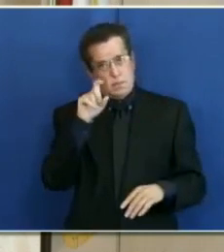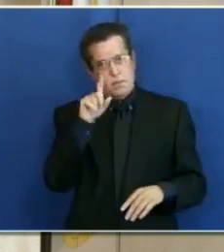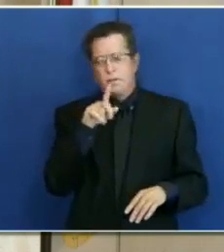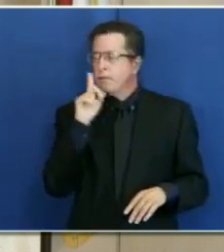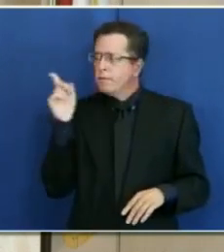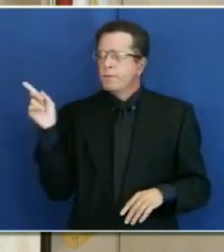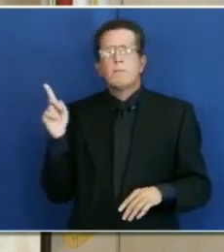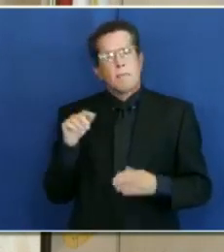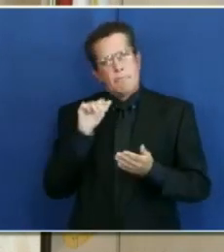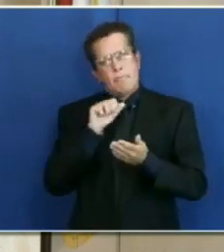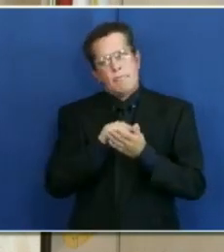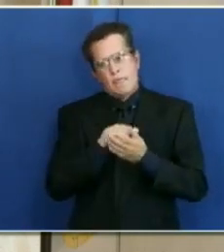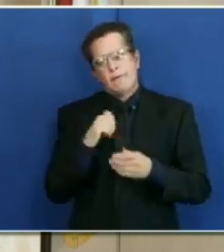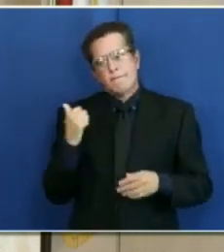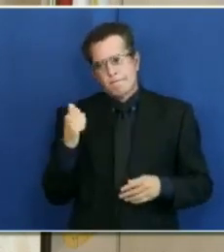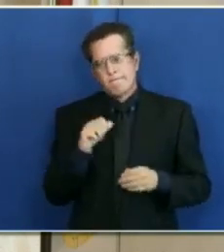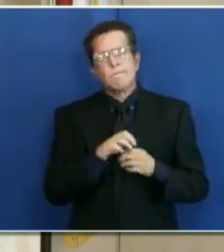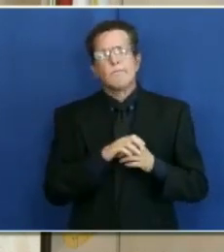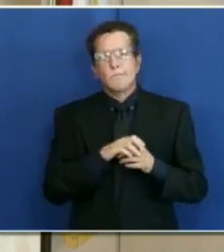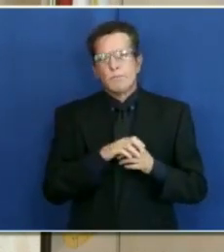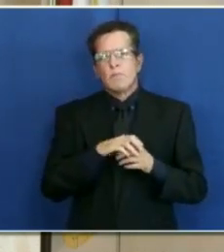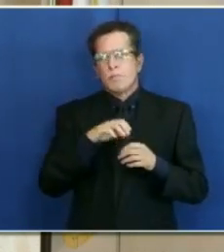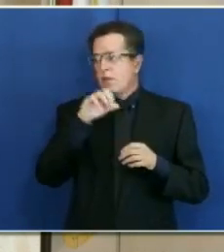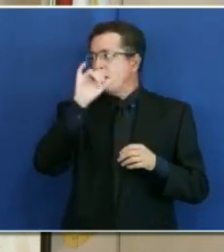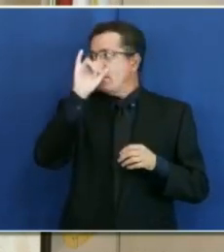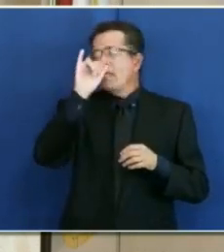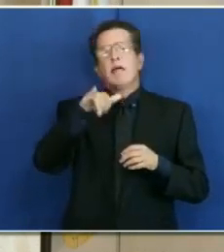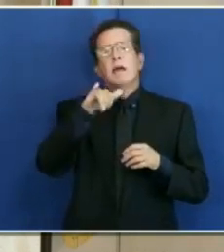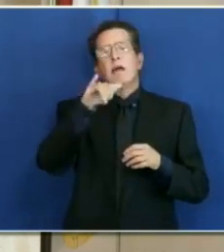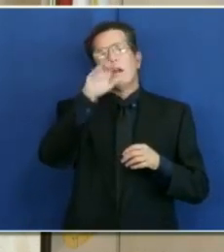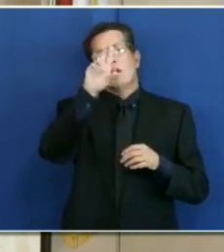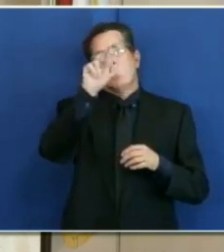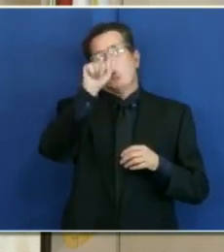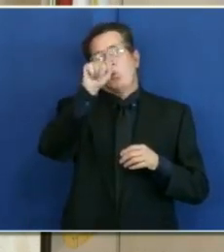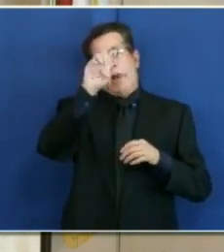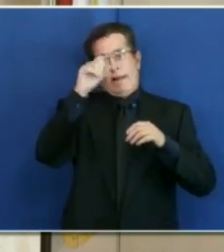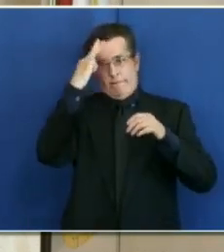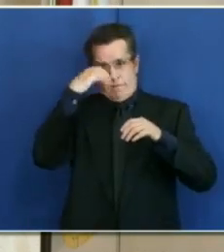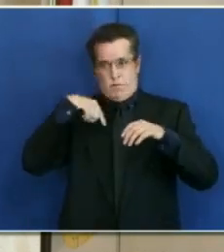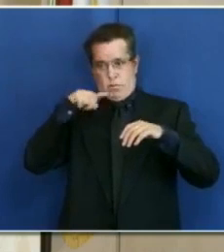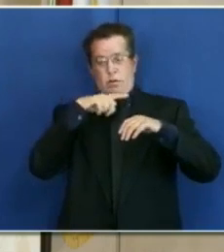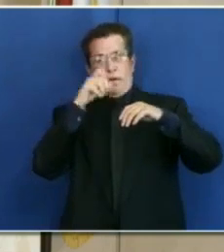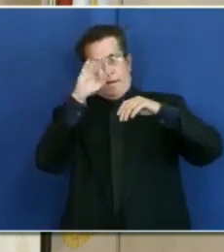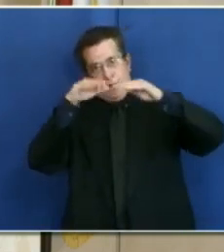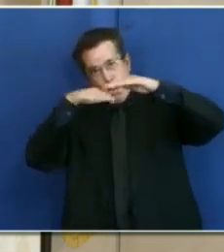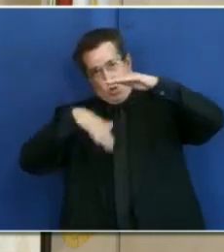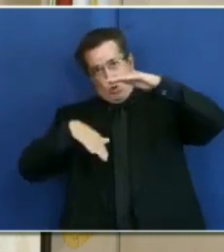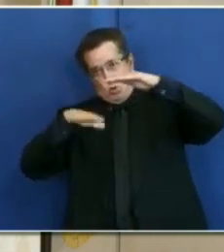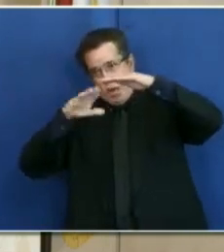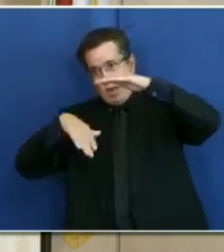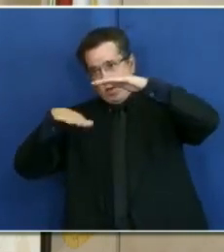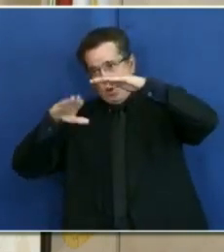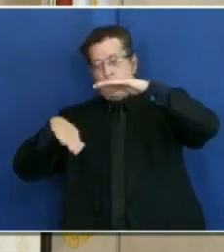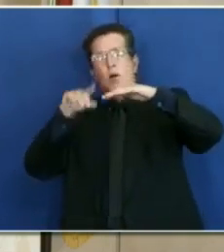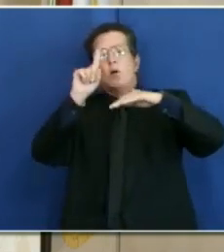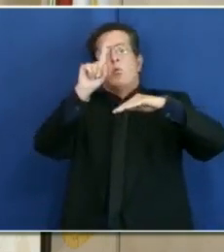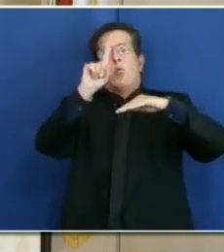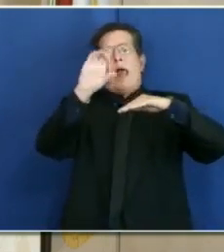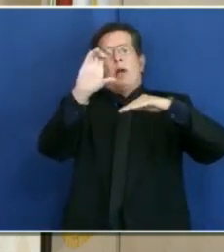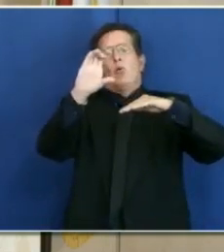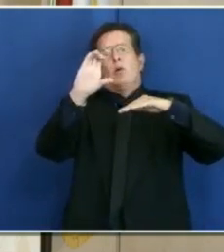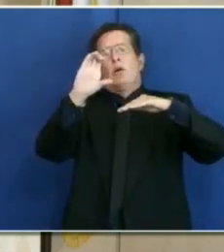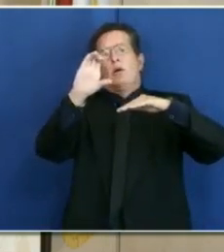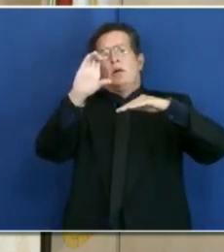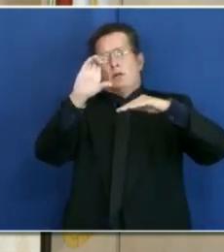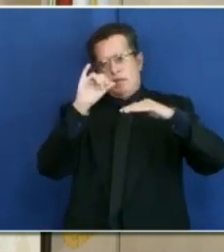what dictates having a case rate below 100 is those, you can pull that slide up, the